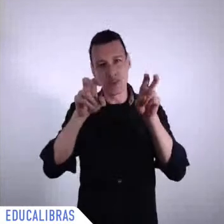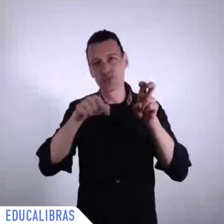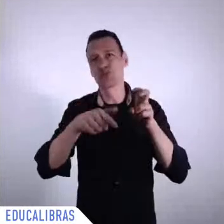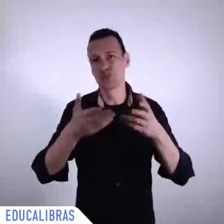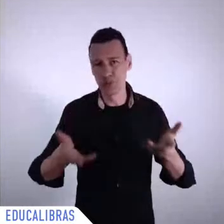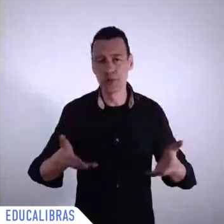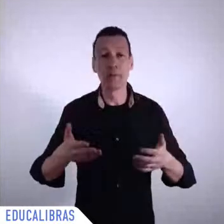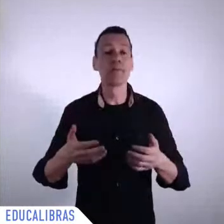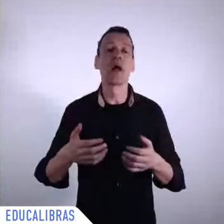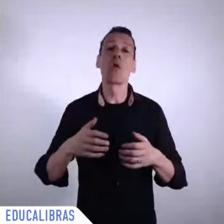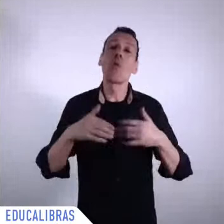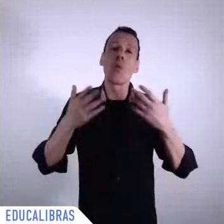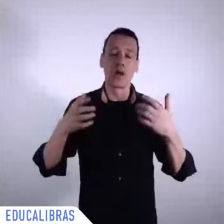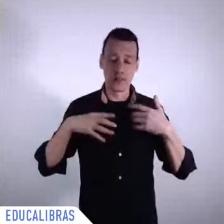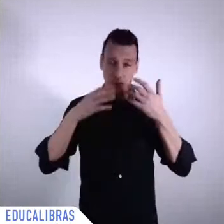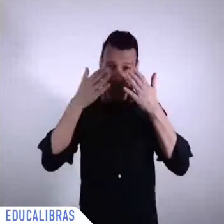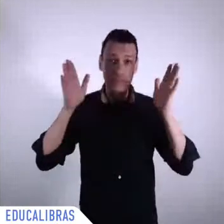-19